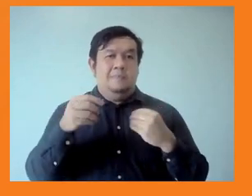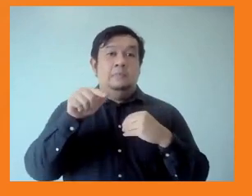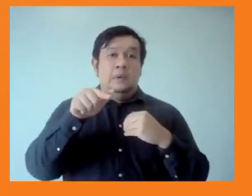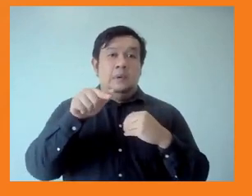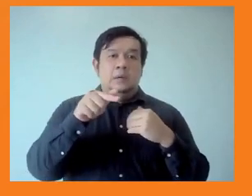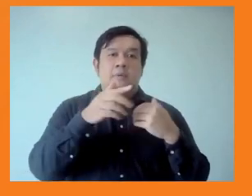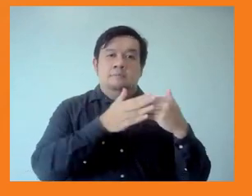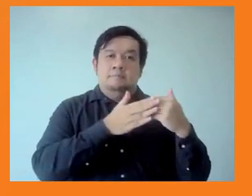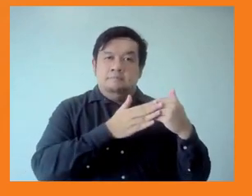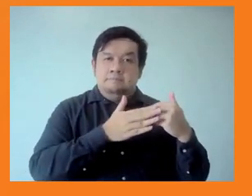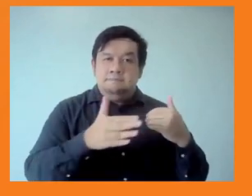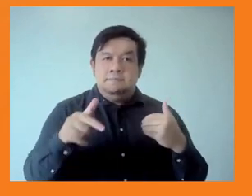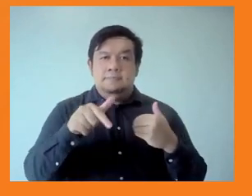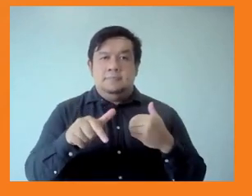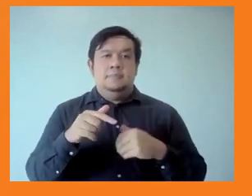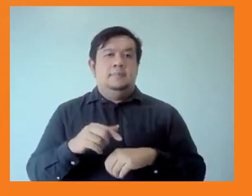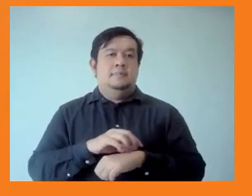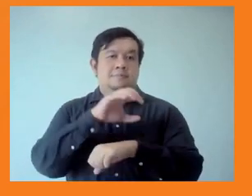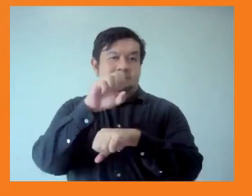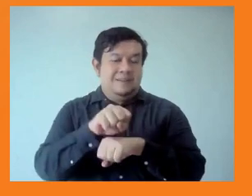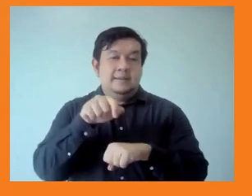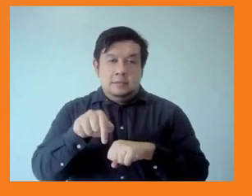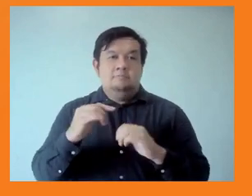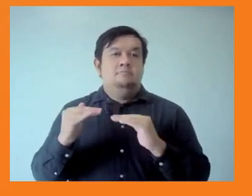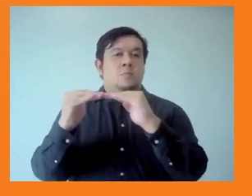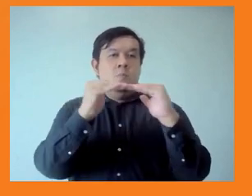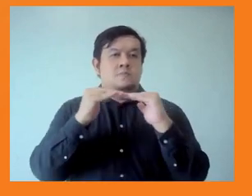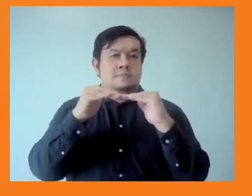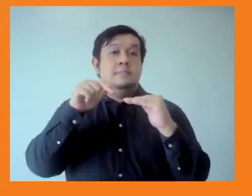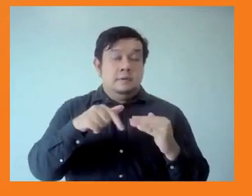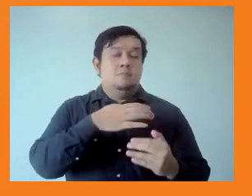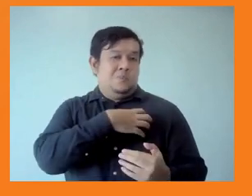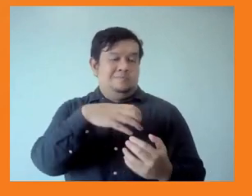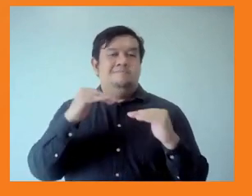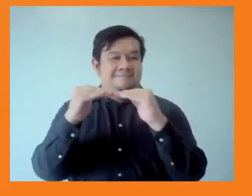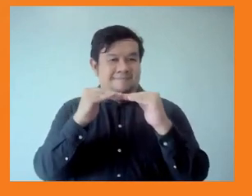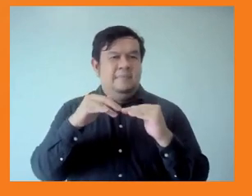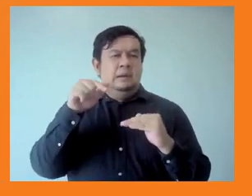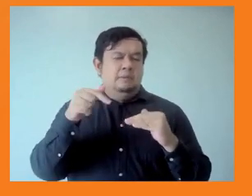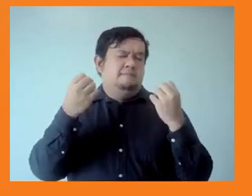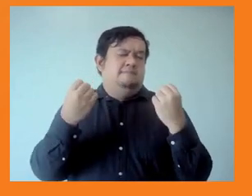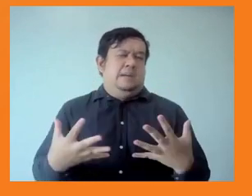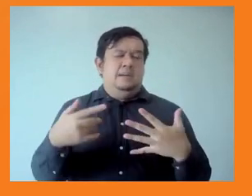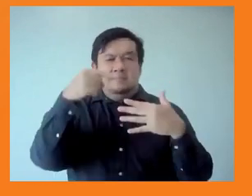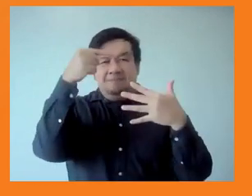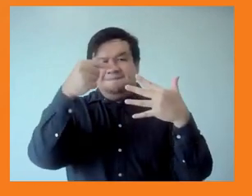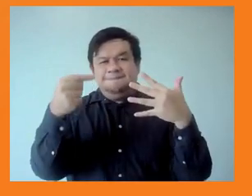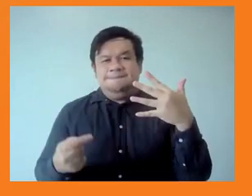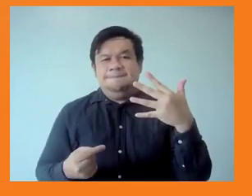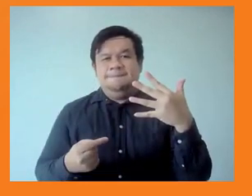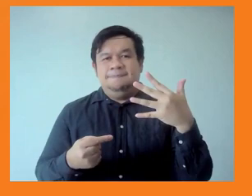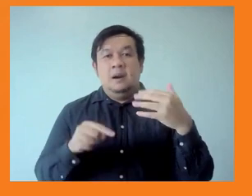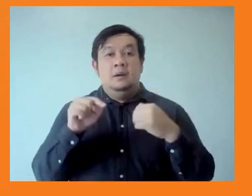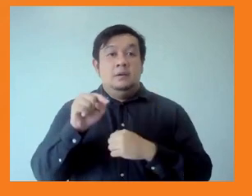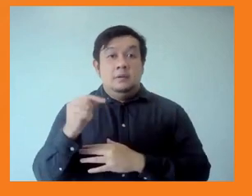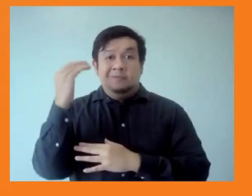that wealth inequality should also be included in the ways that we think about inequality. Next